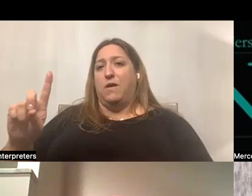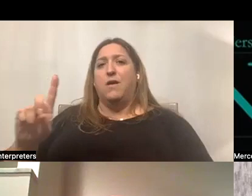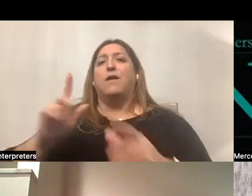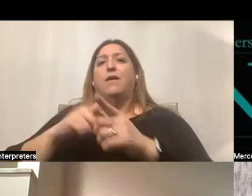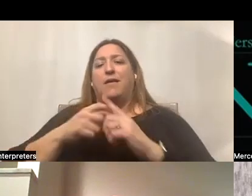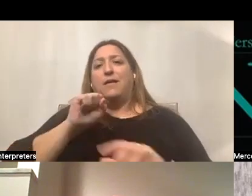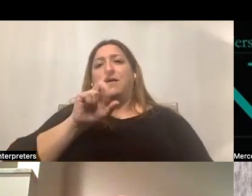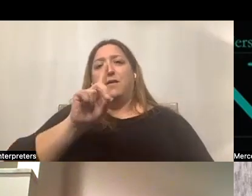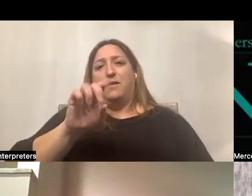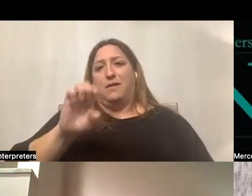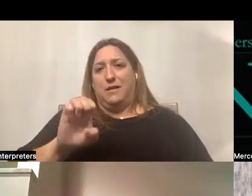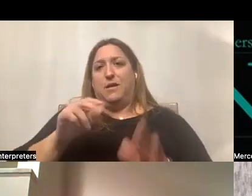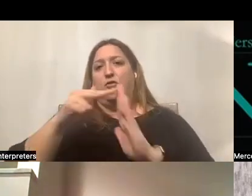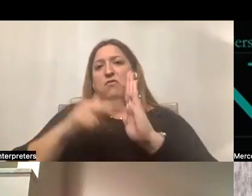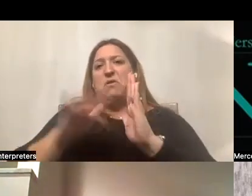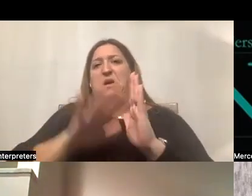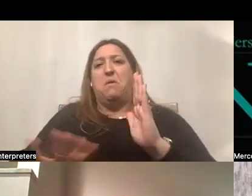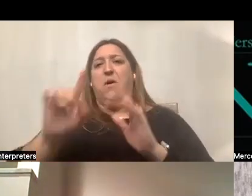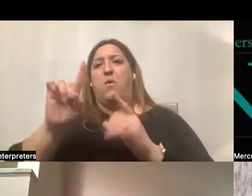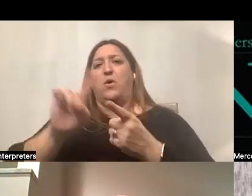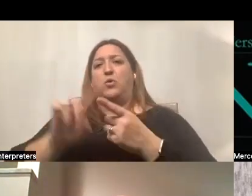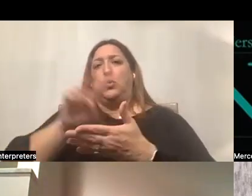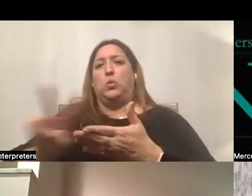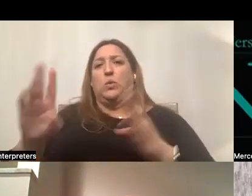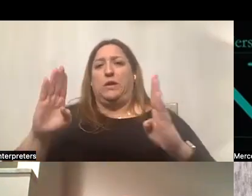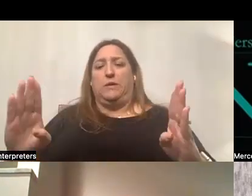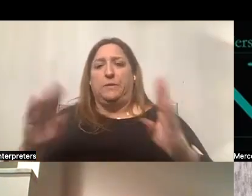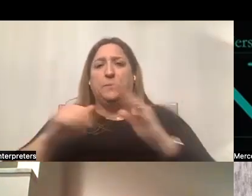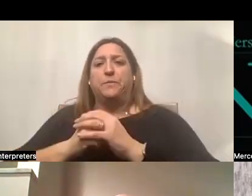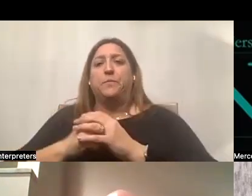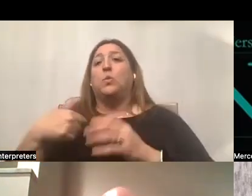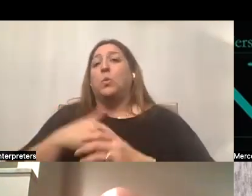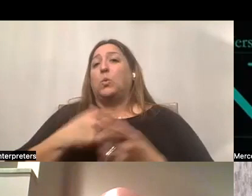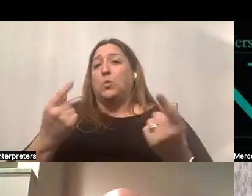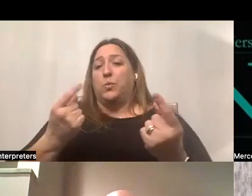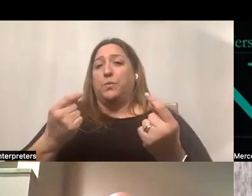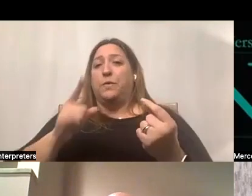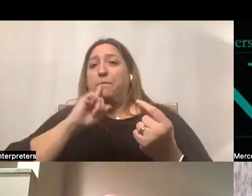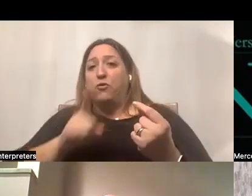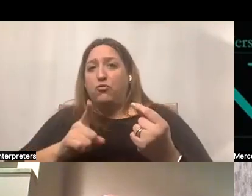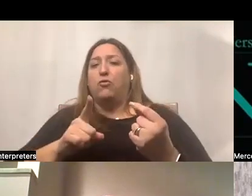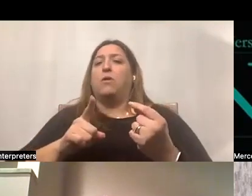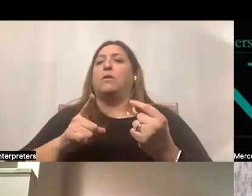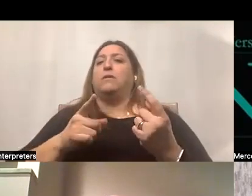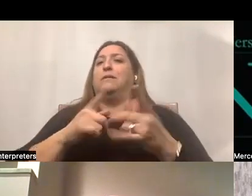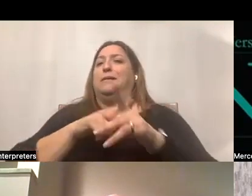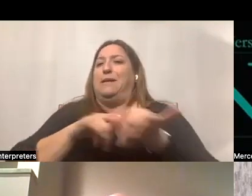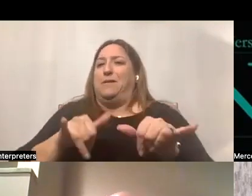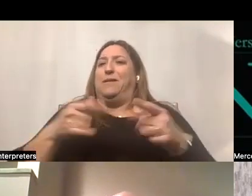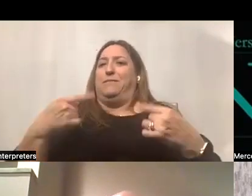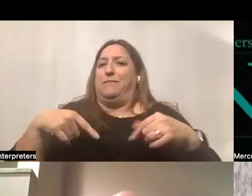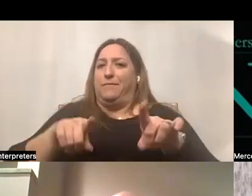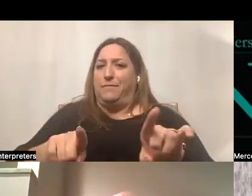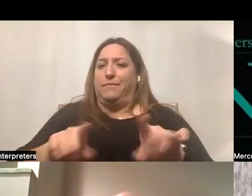employee enrollment takes about one to two weeks. So what we're doing, though, is making that concurrent. So it's not sequential.